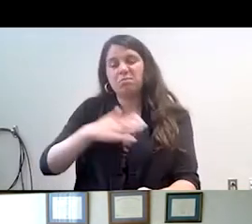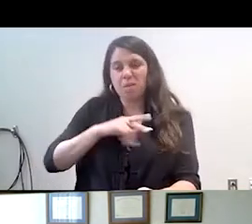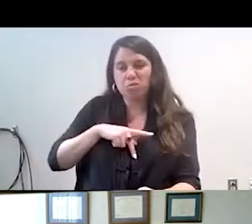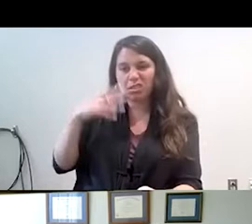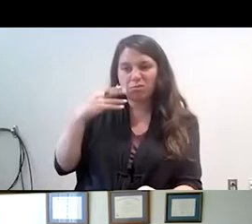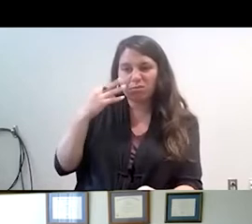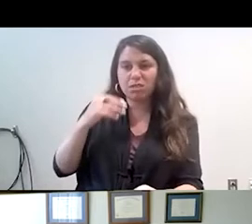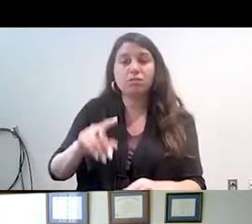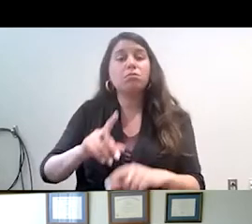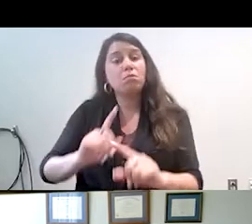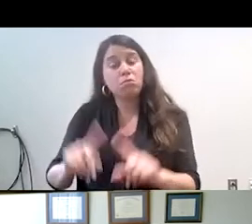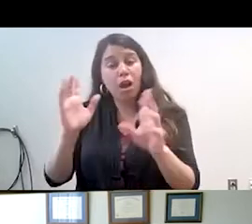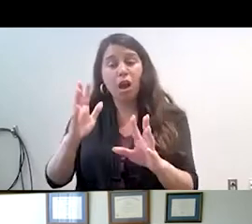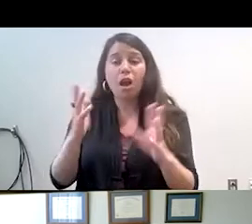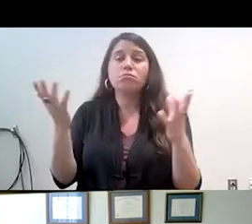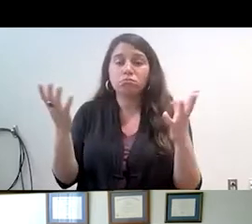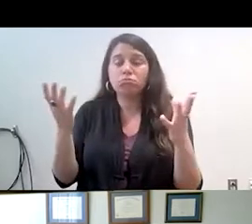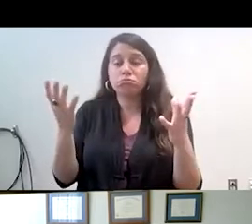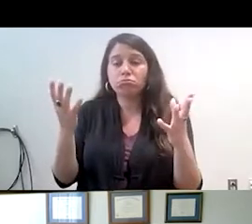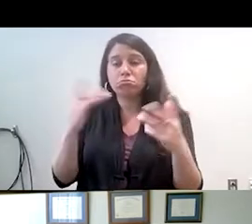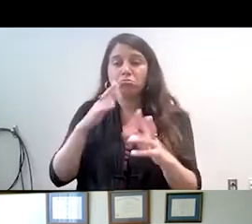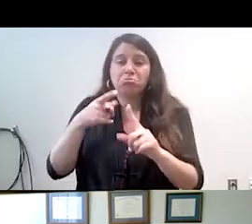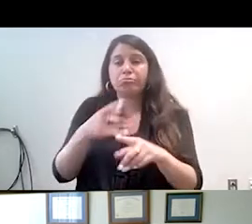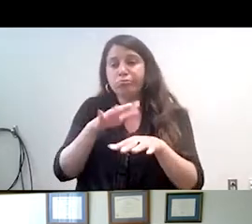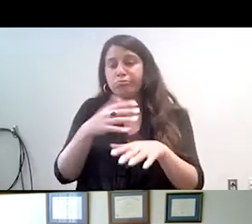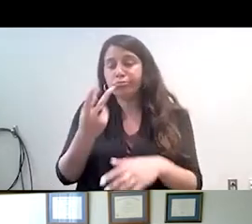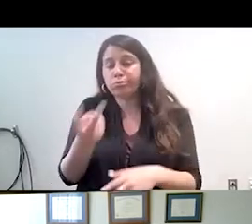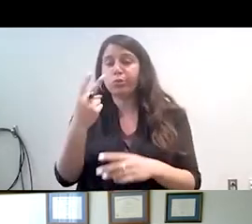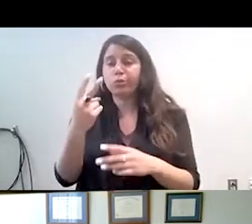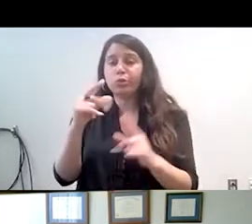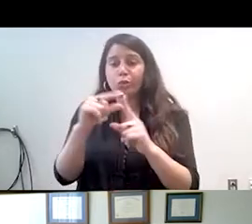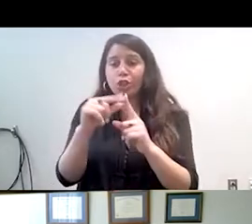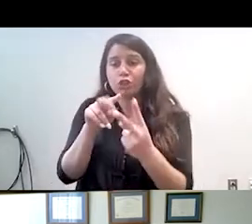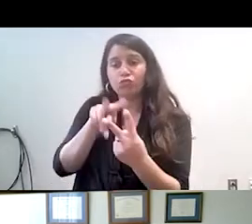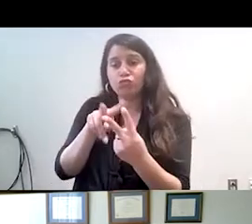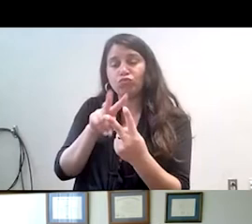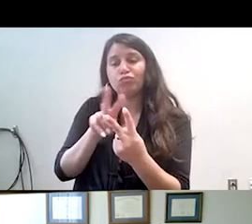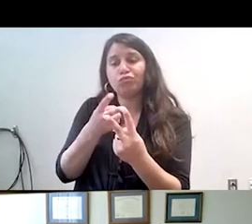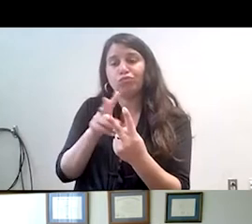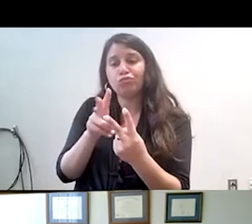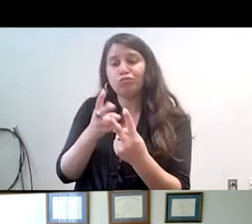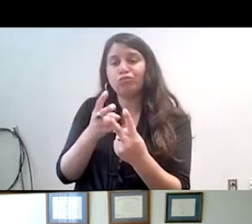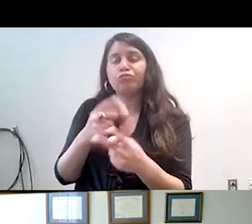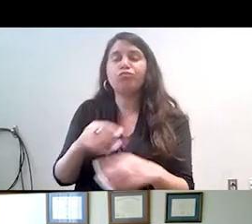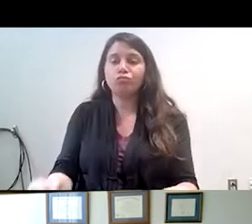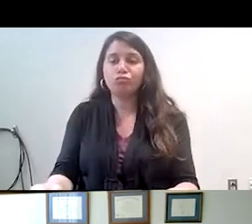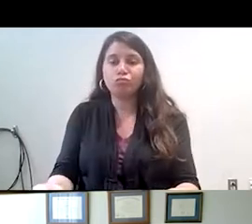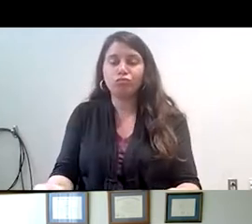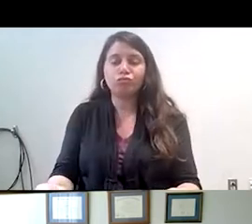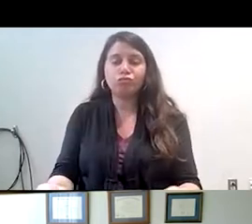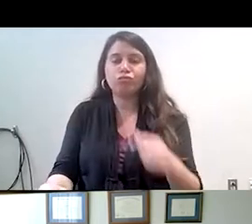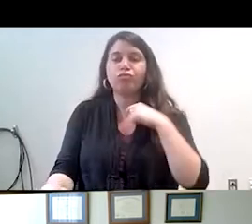nevertheless, the two terms are used